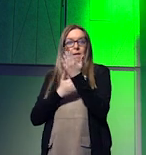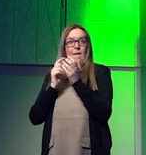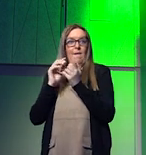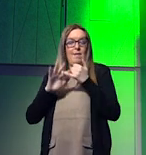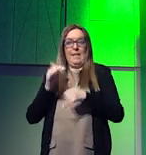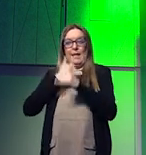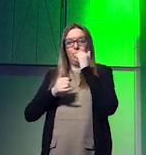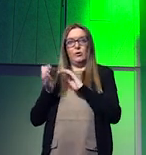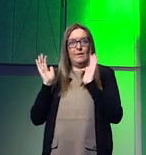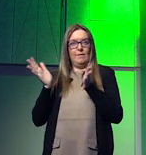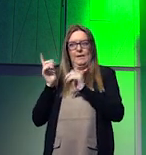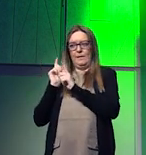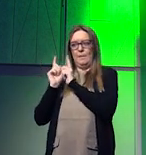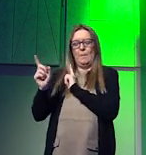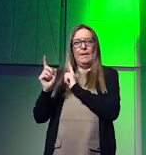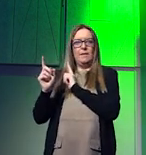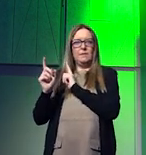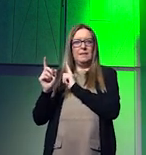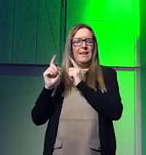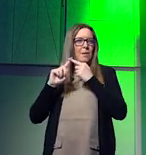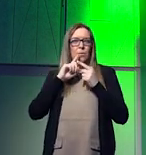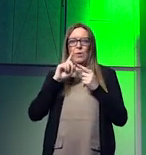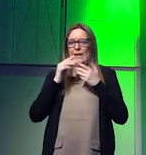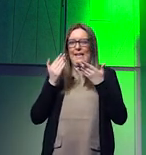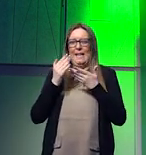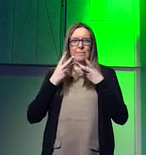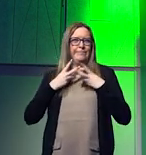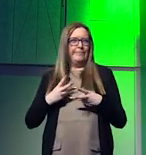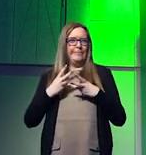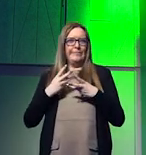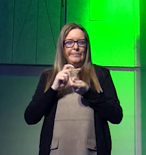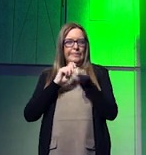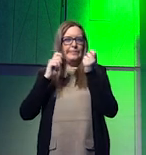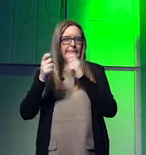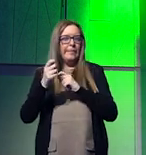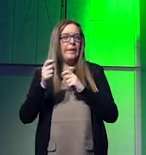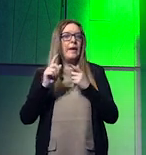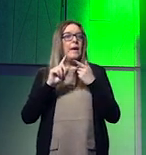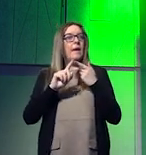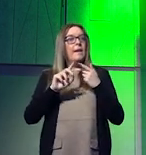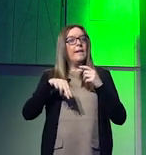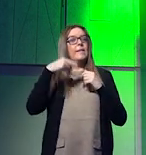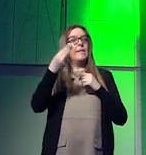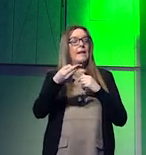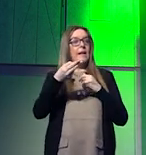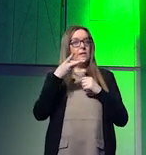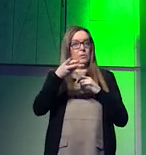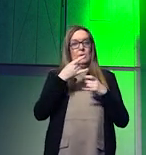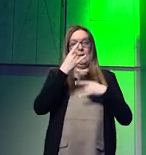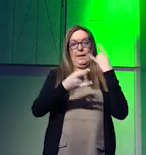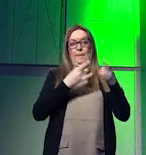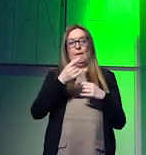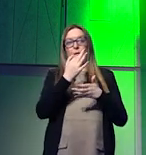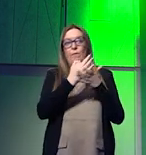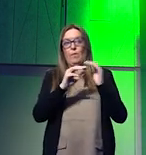completely weakened and hollowed out. We have to understand that the next commission, which is coming in within a few